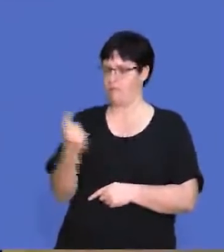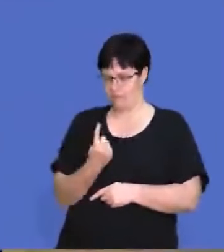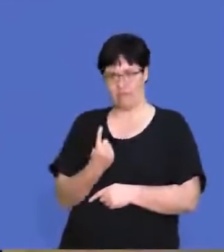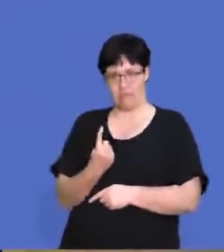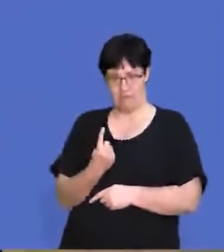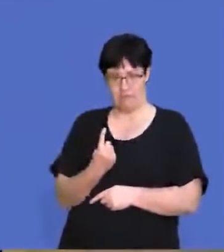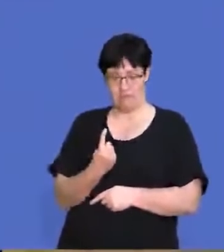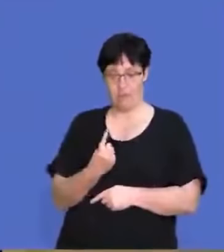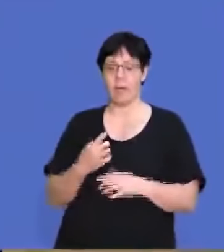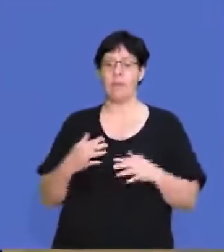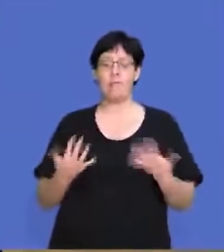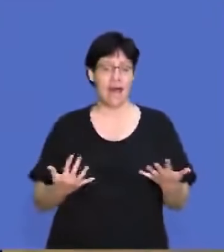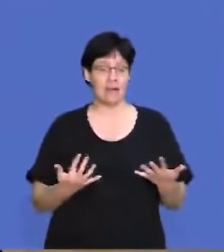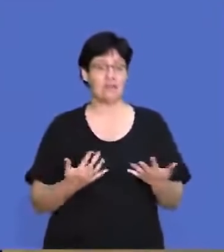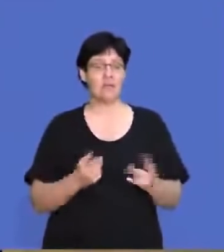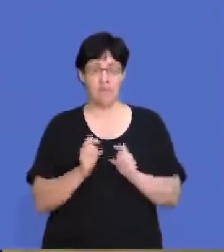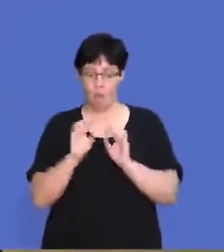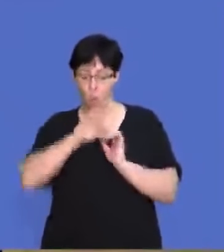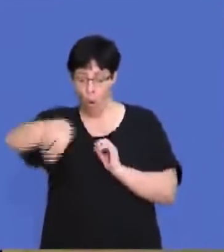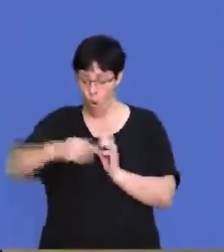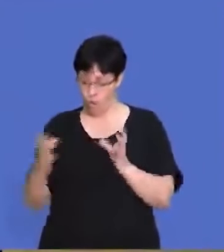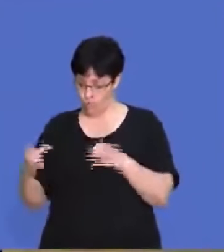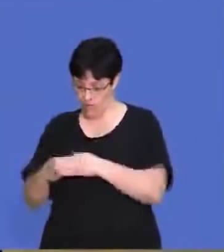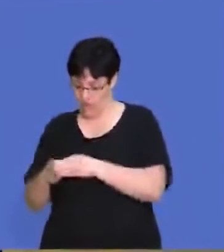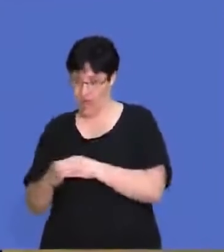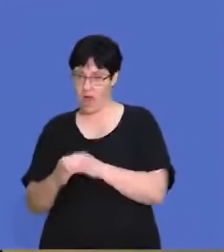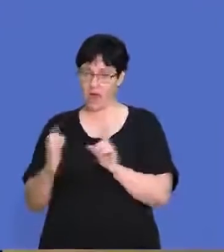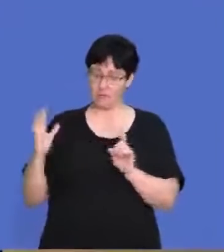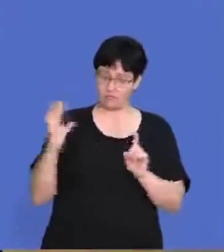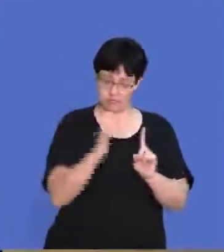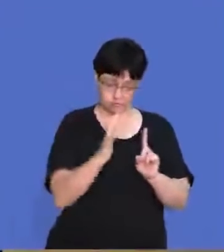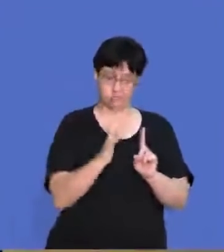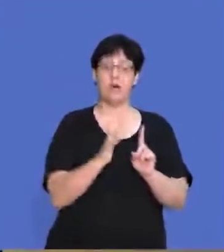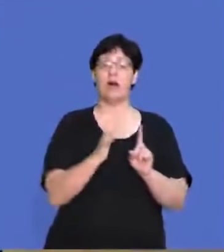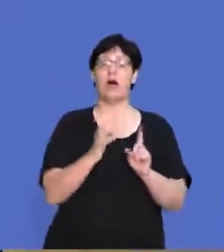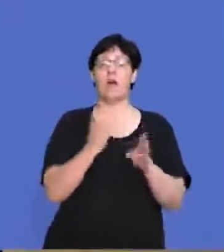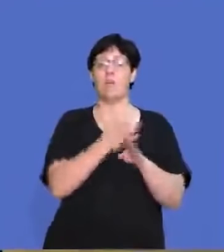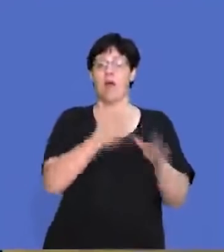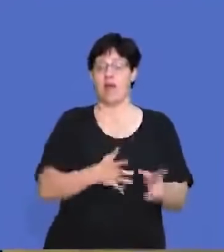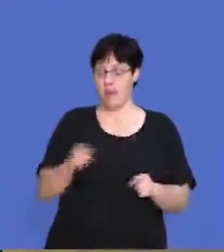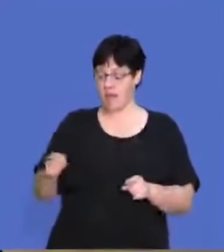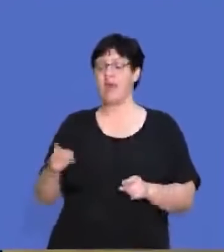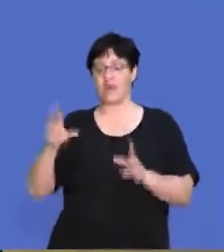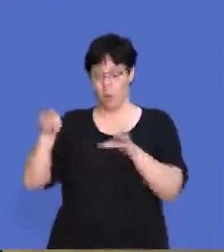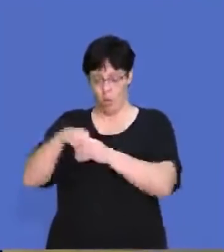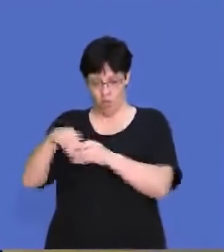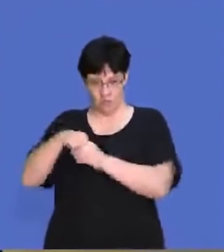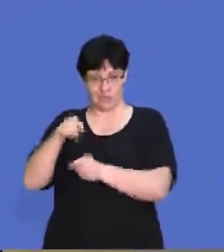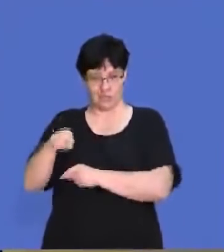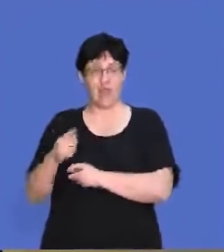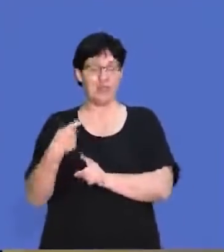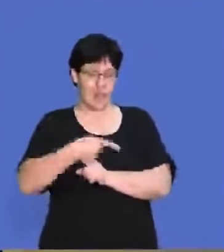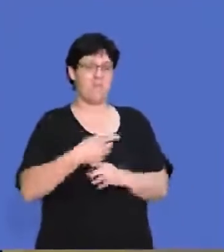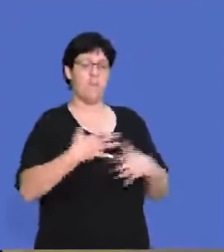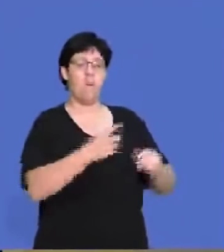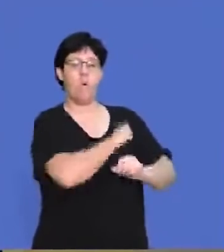individual employee. However, through collective bargaining, the individual employees are able to join with the other employees